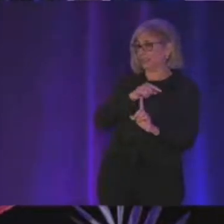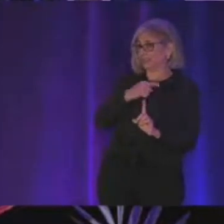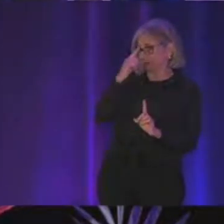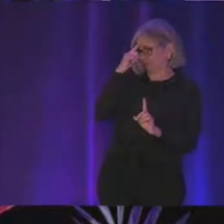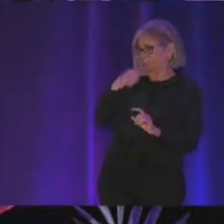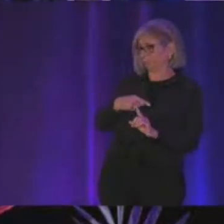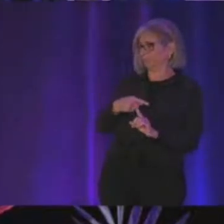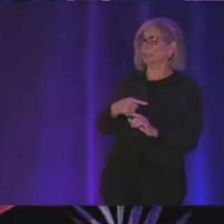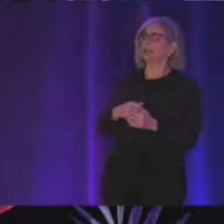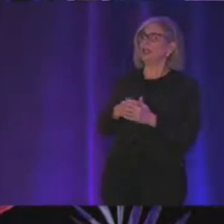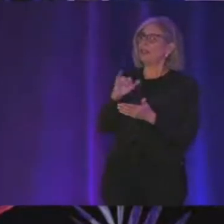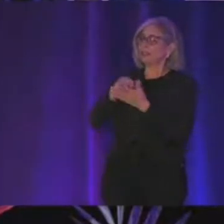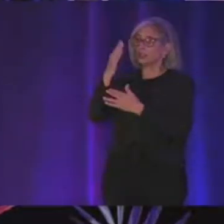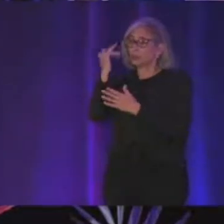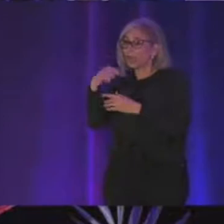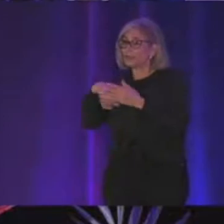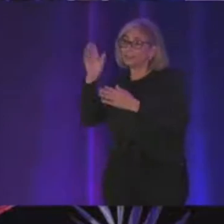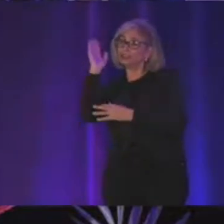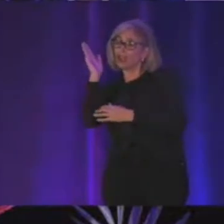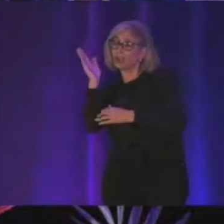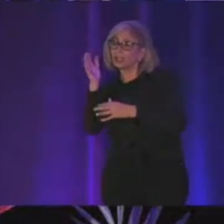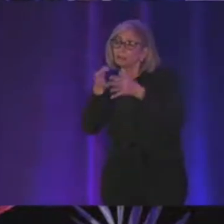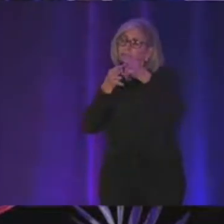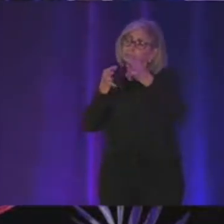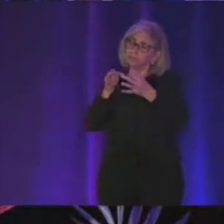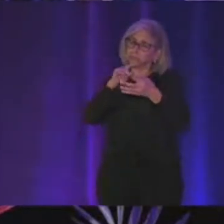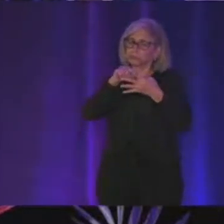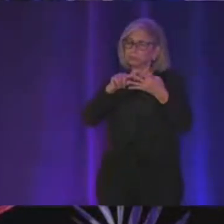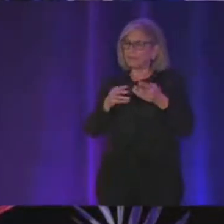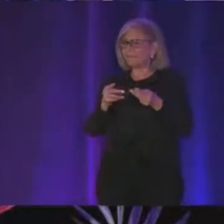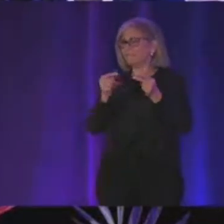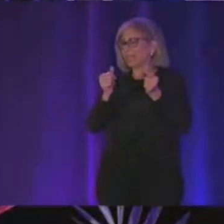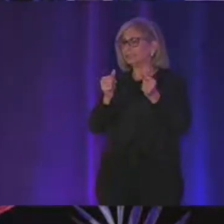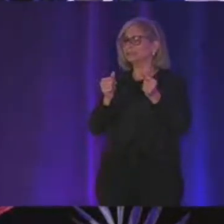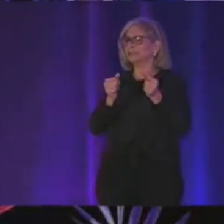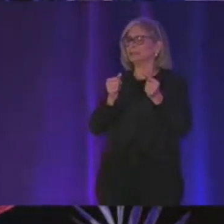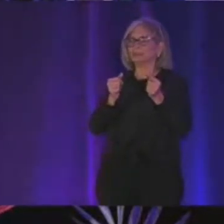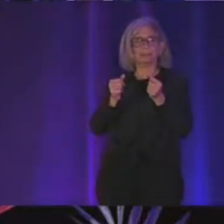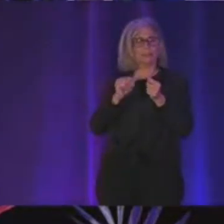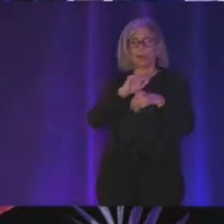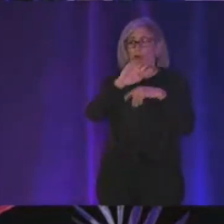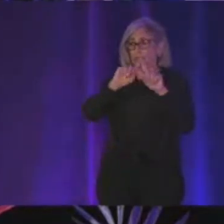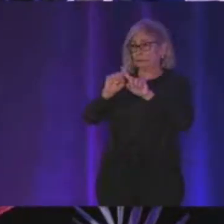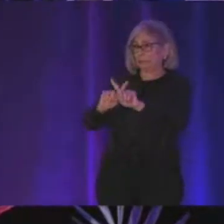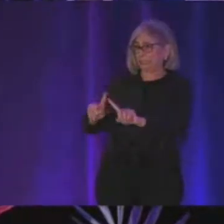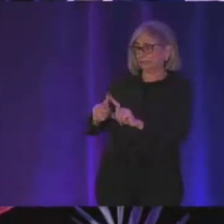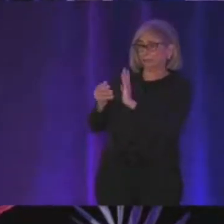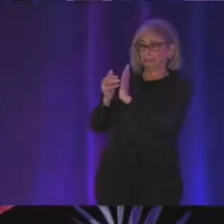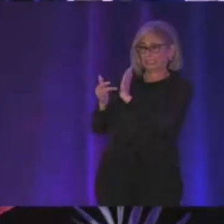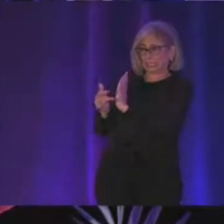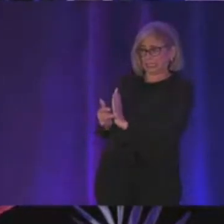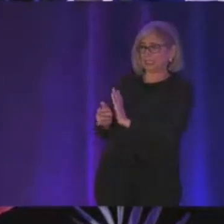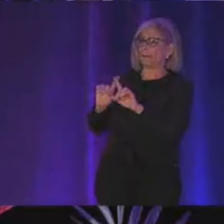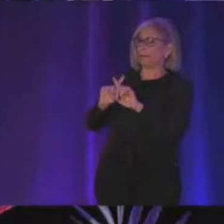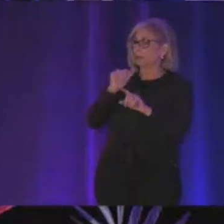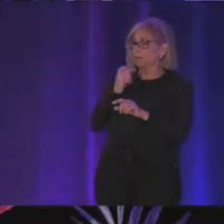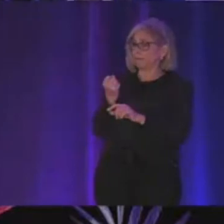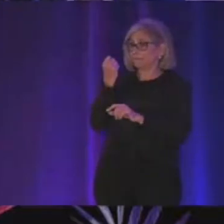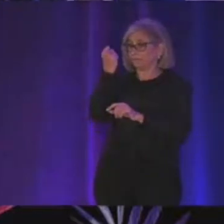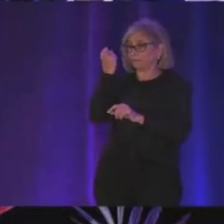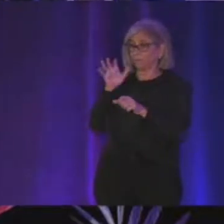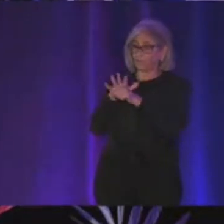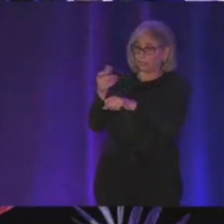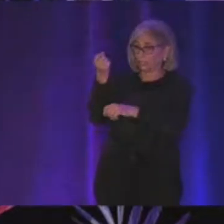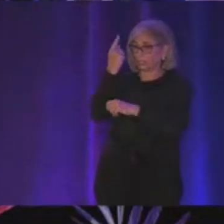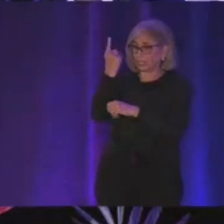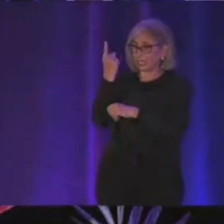so this is why in this talk I'm going to go through like we do a very quick primer around like all of those techniques you don't have to fully understand them but you should be